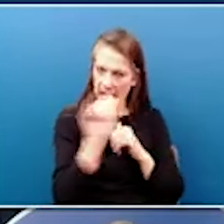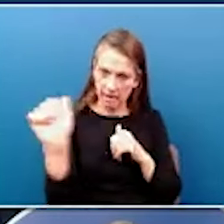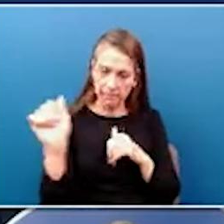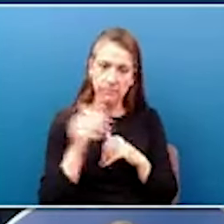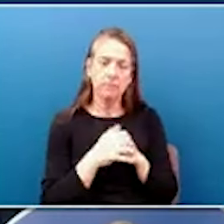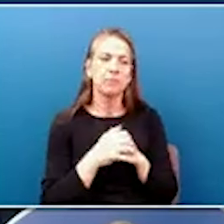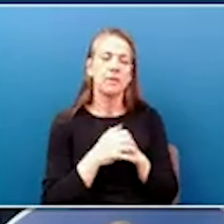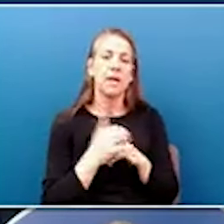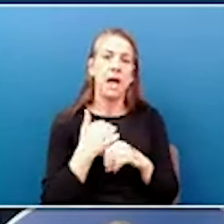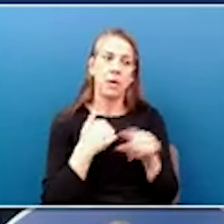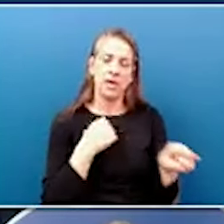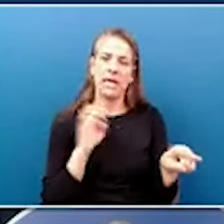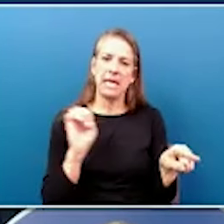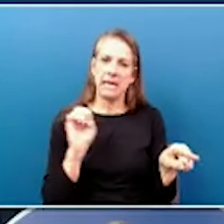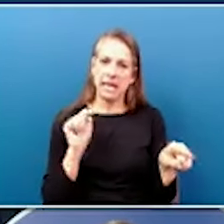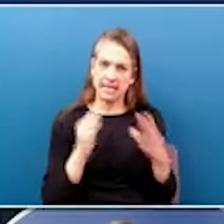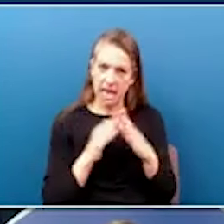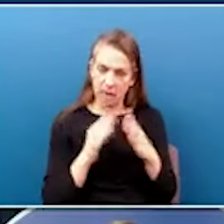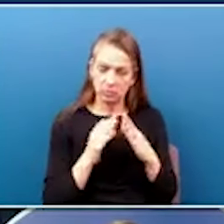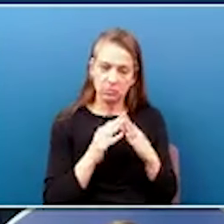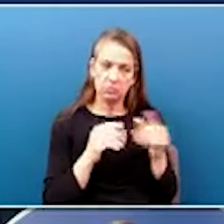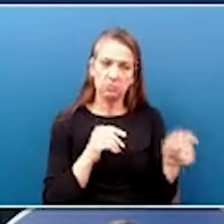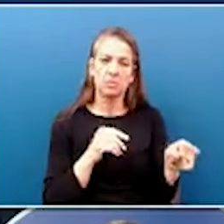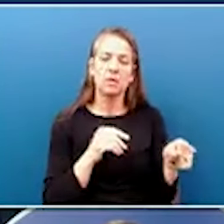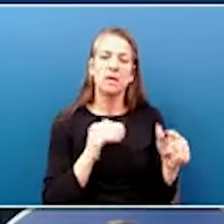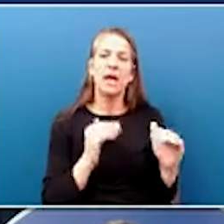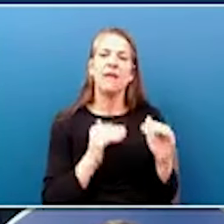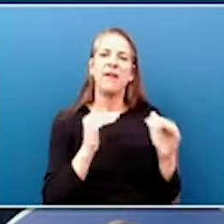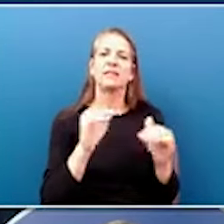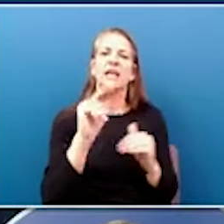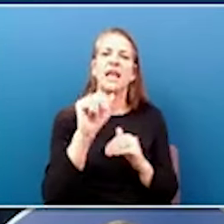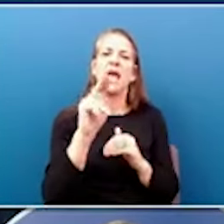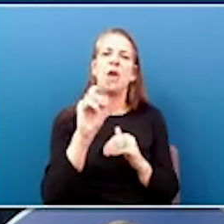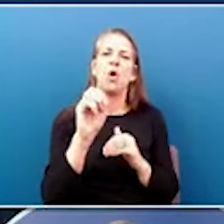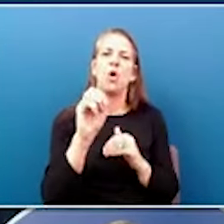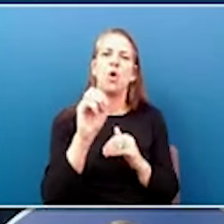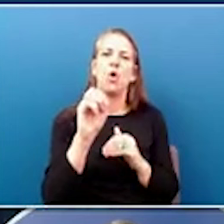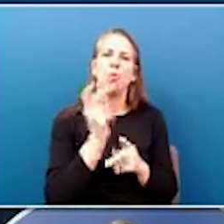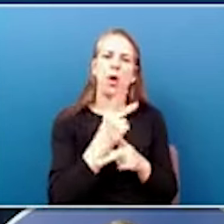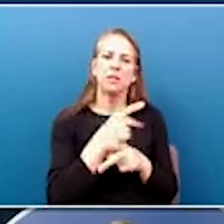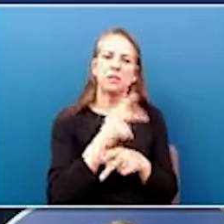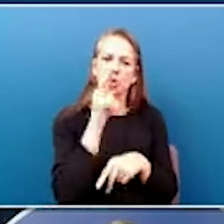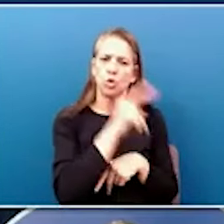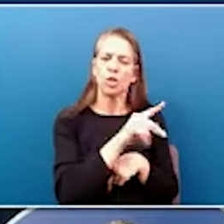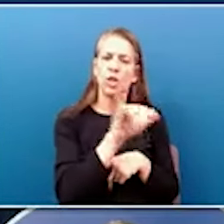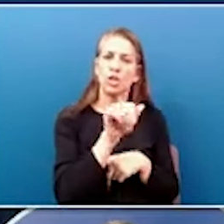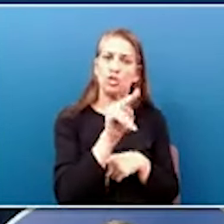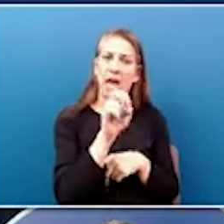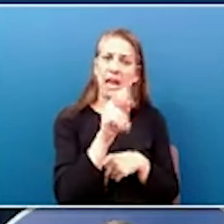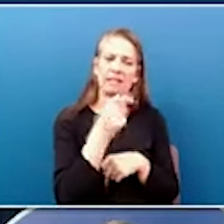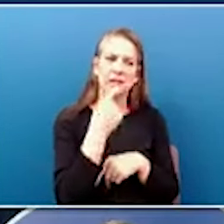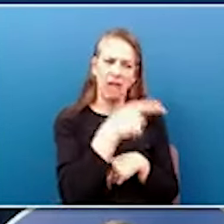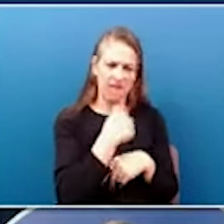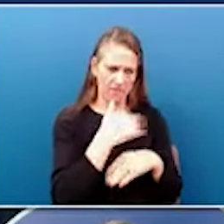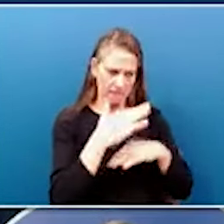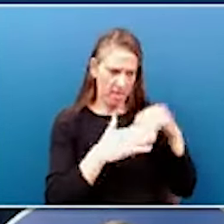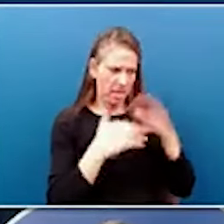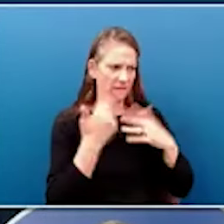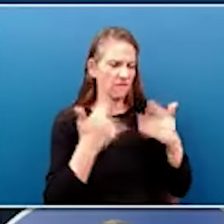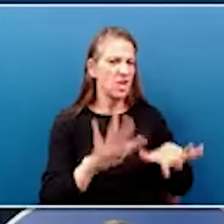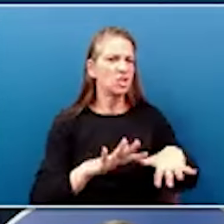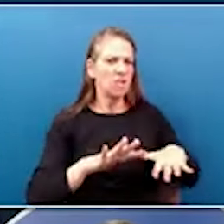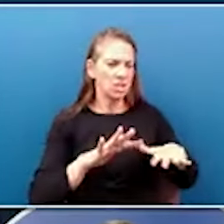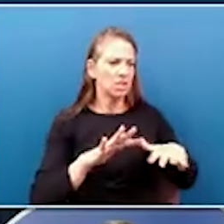-Town, where Advanced Nano Products looked at Secretary Janet Yellen and say they had their building up and they were